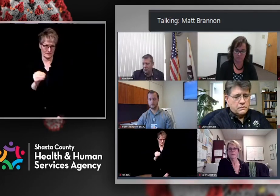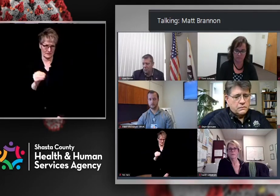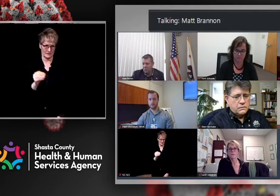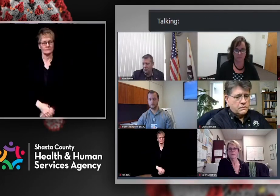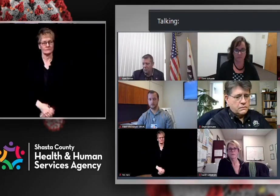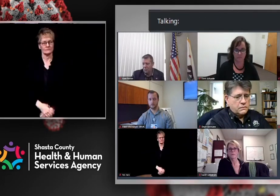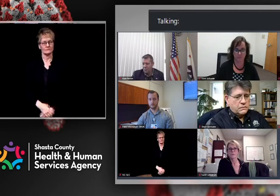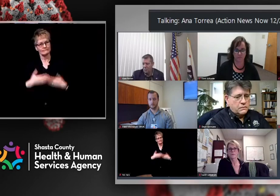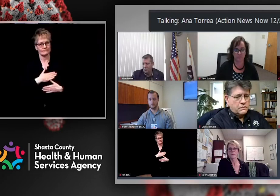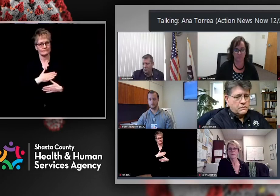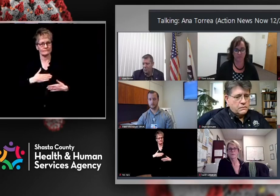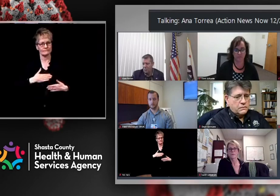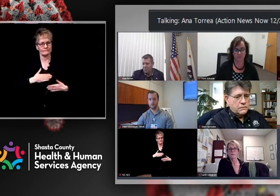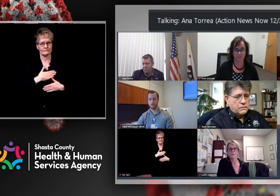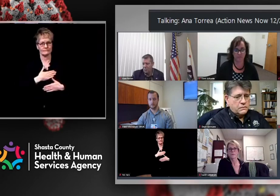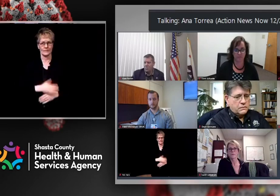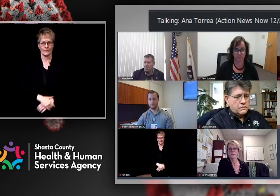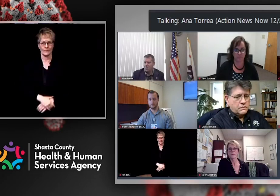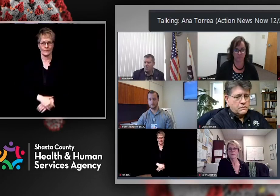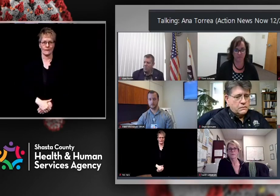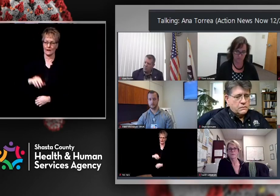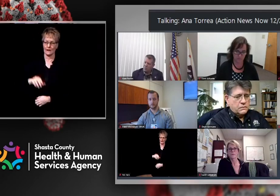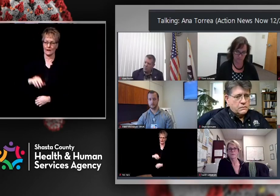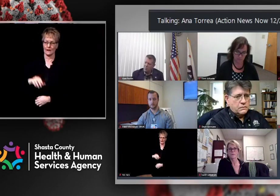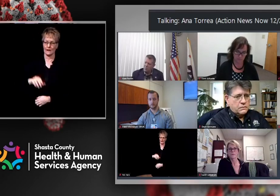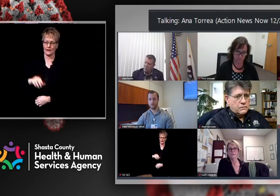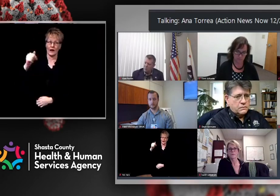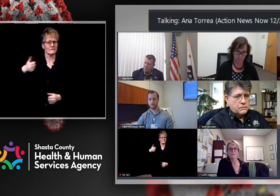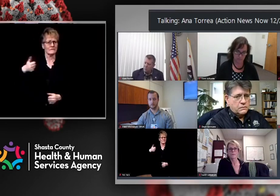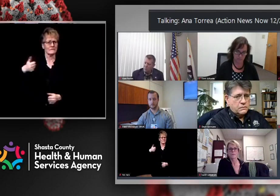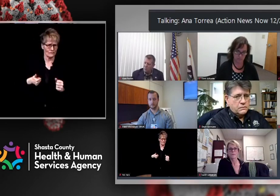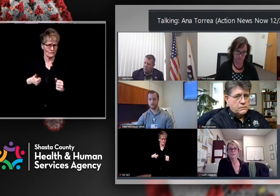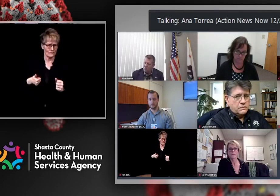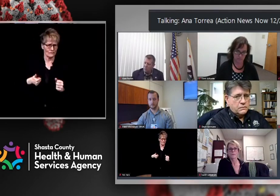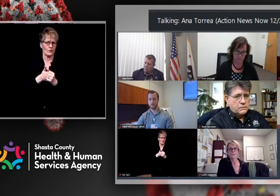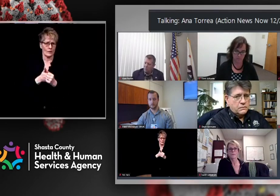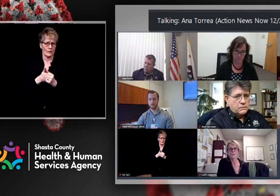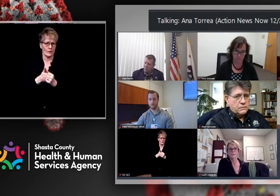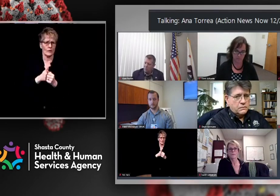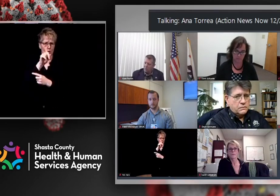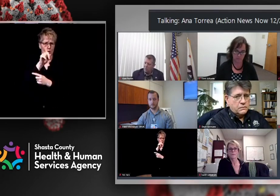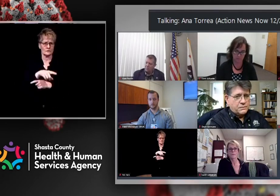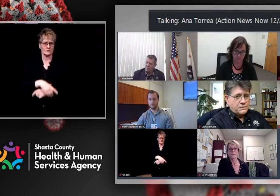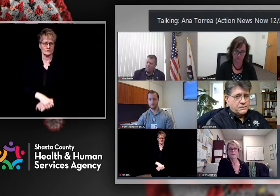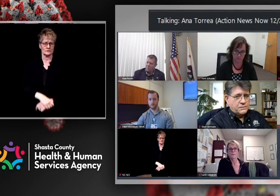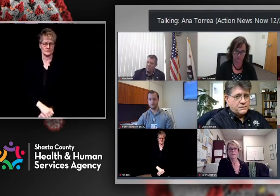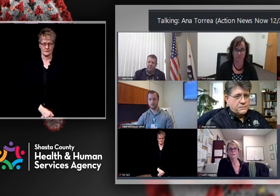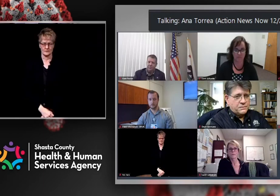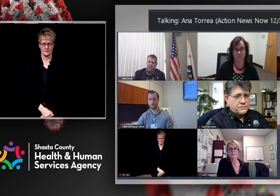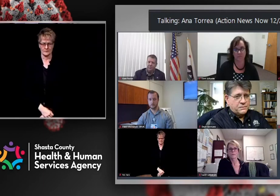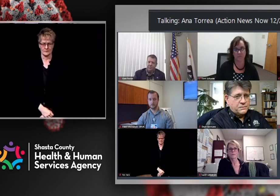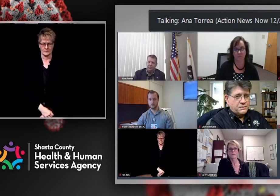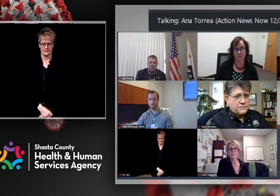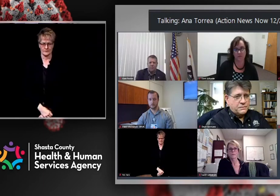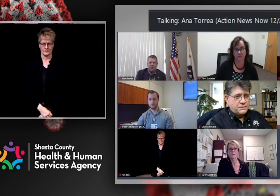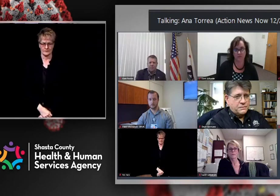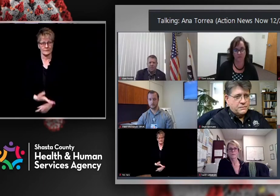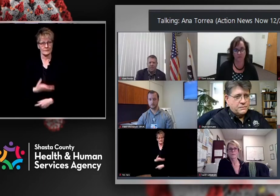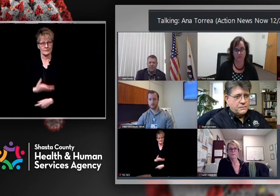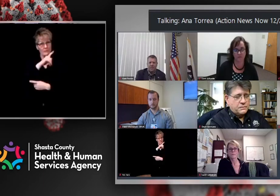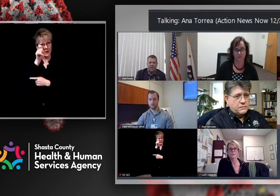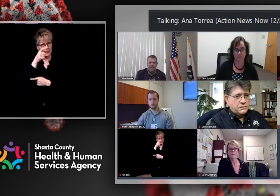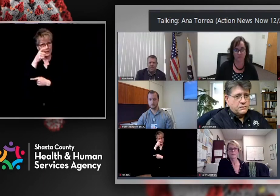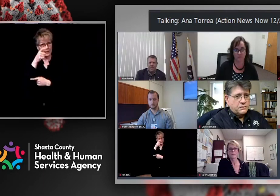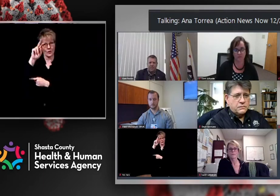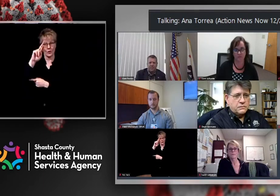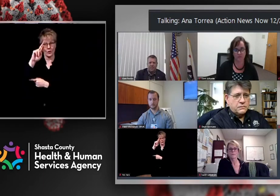Actually, I did have something I want to follow up. It's Anna here. If we were to shift to that, this one's for Robin, to shift into that regional stay at home